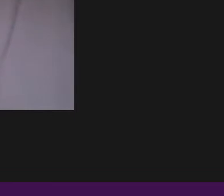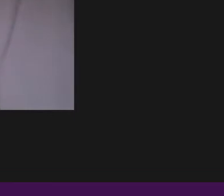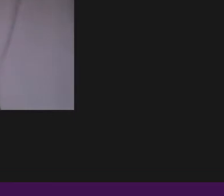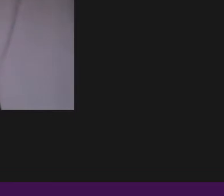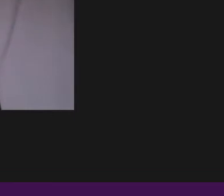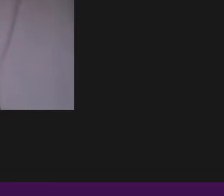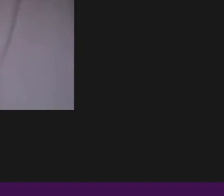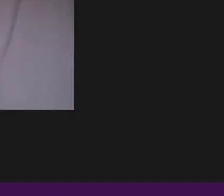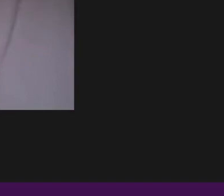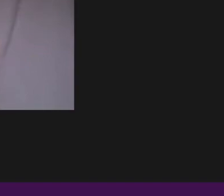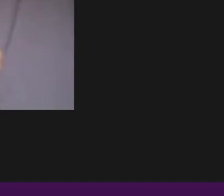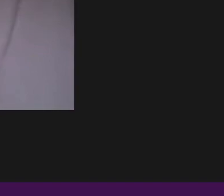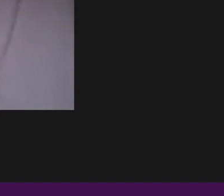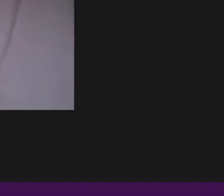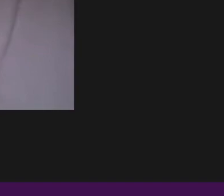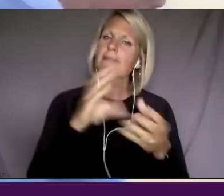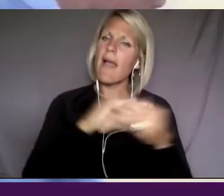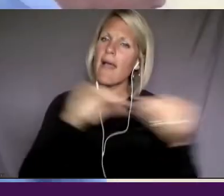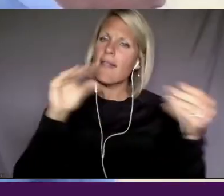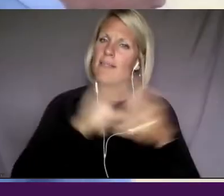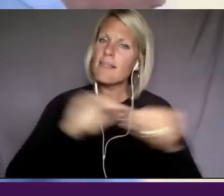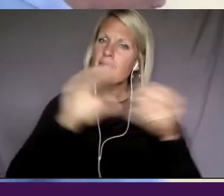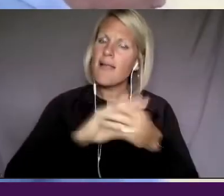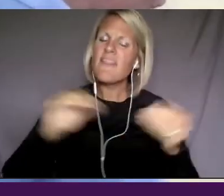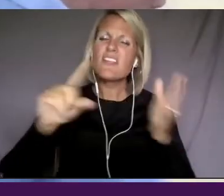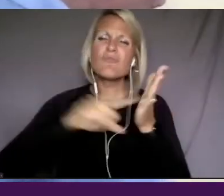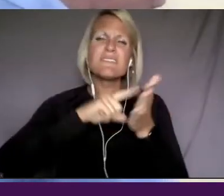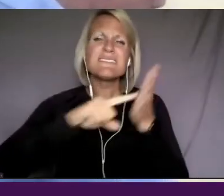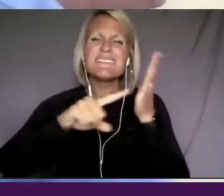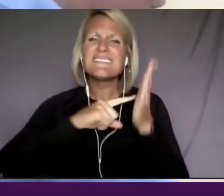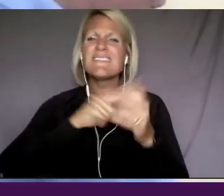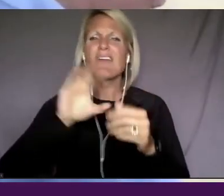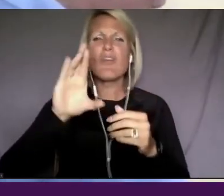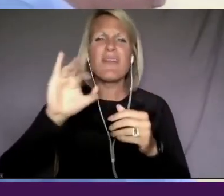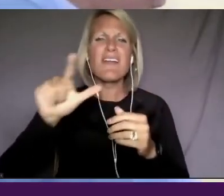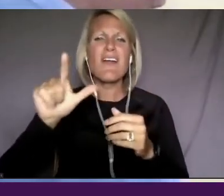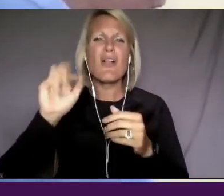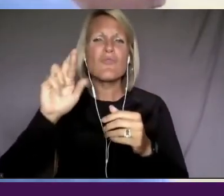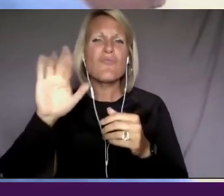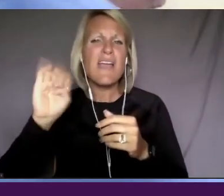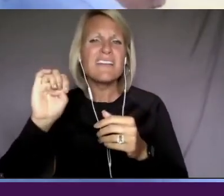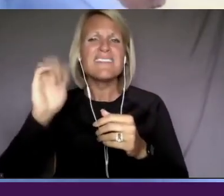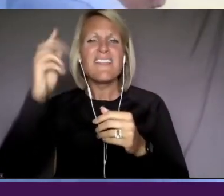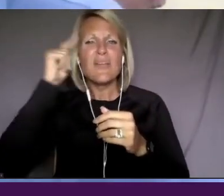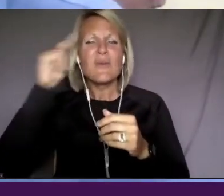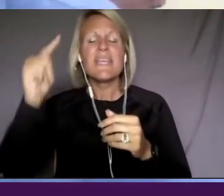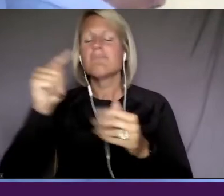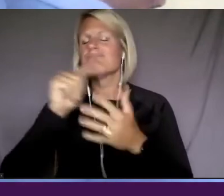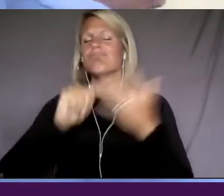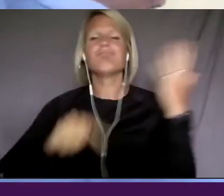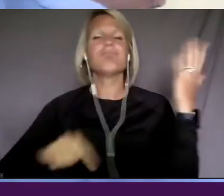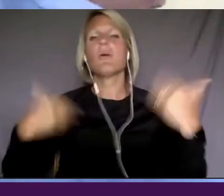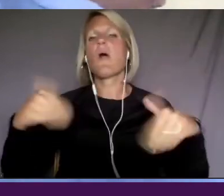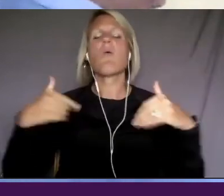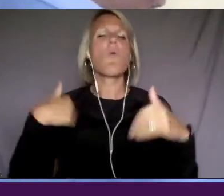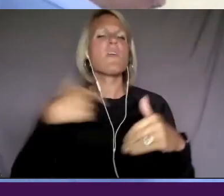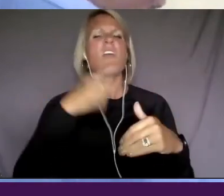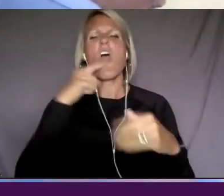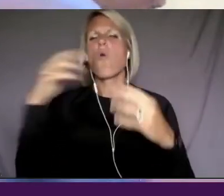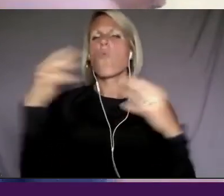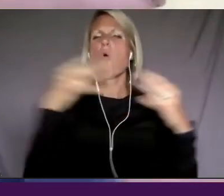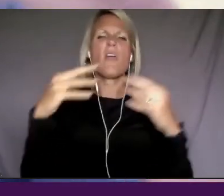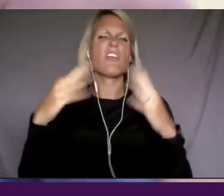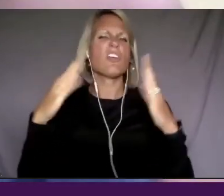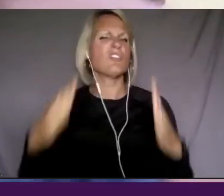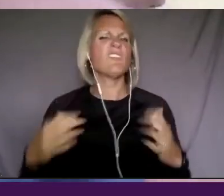and critiques of critical race theory and all of the above. So what we're doing is critical. We are warriors in this battle. And,